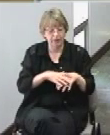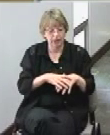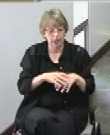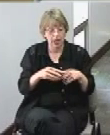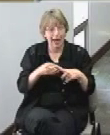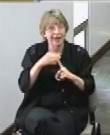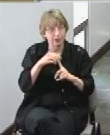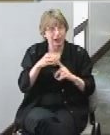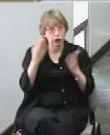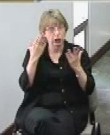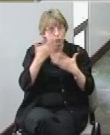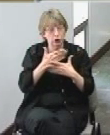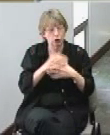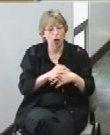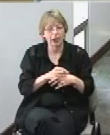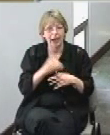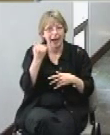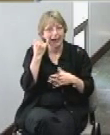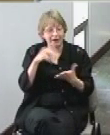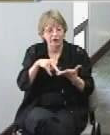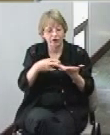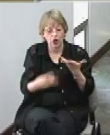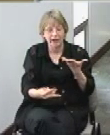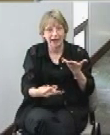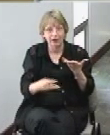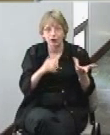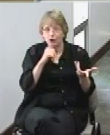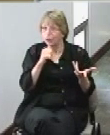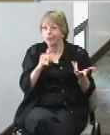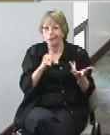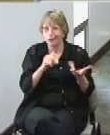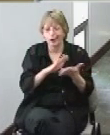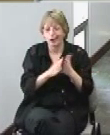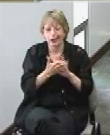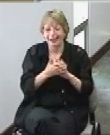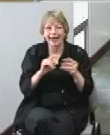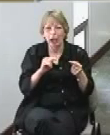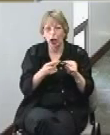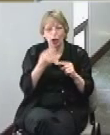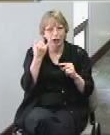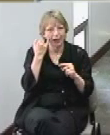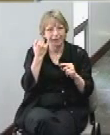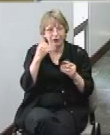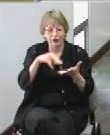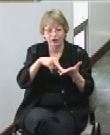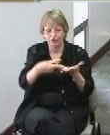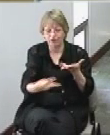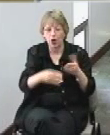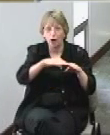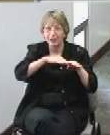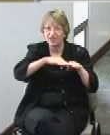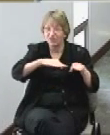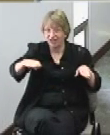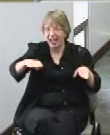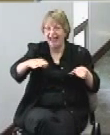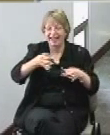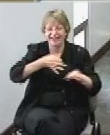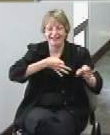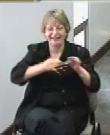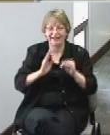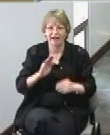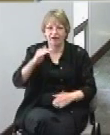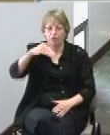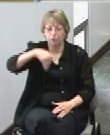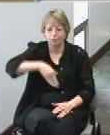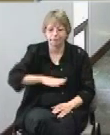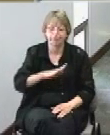in the dark and if you do fall down you're not going to get hurt nearly as bad if you fall on a flat surface than on a surface with edges